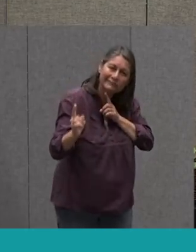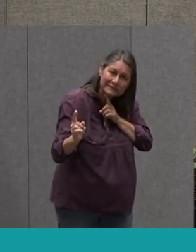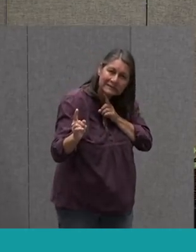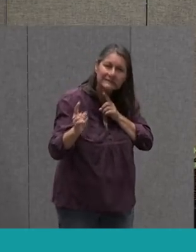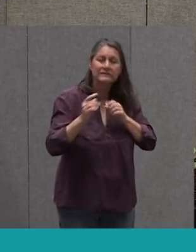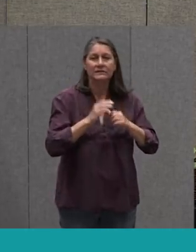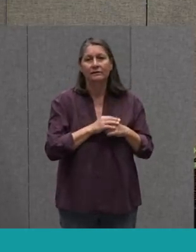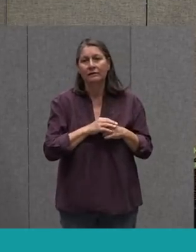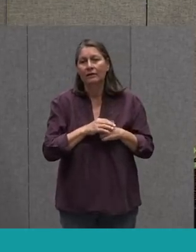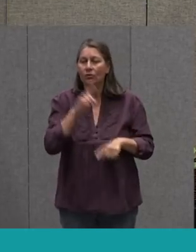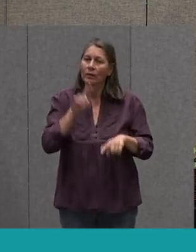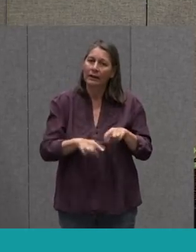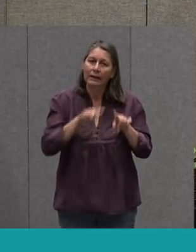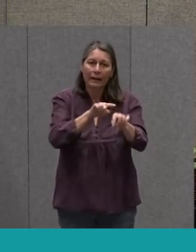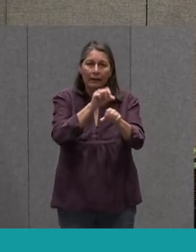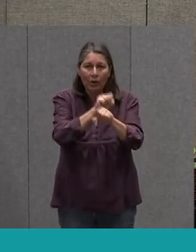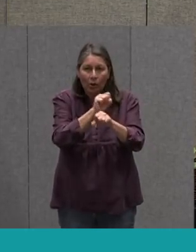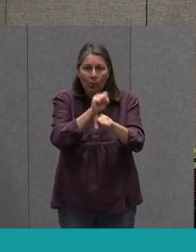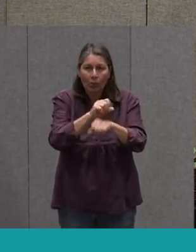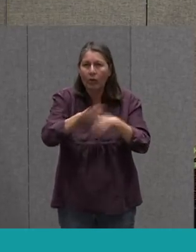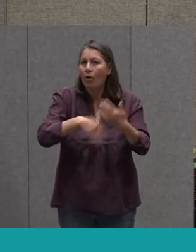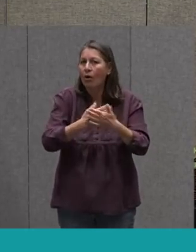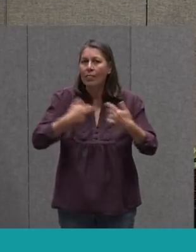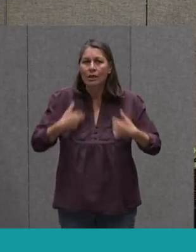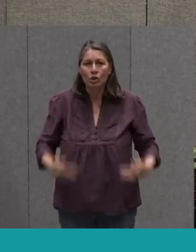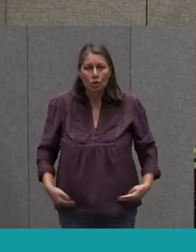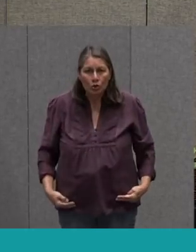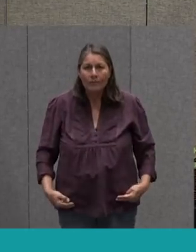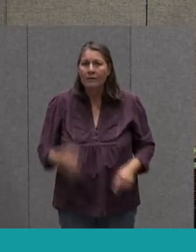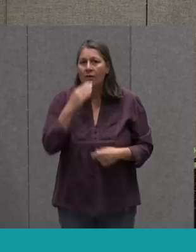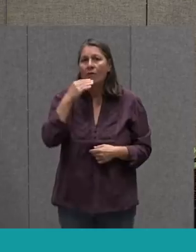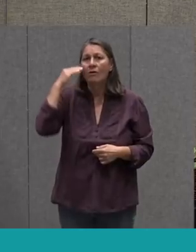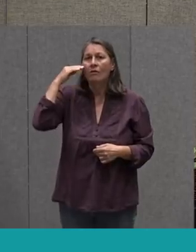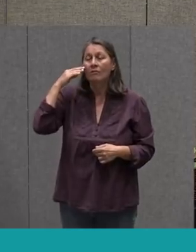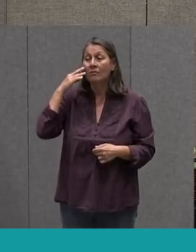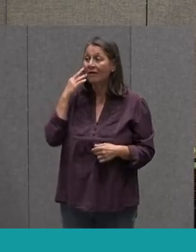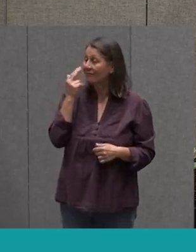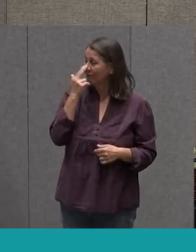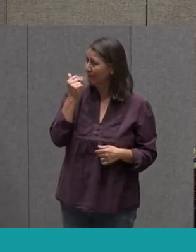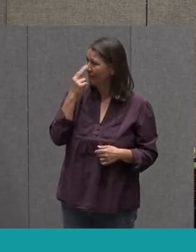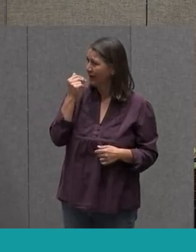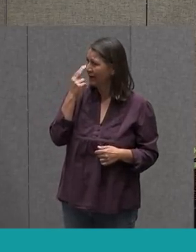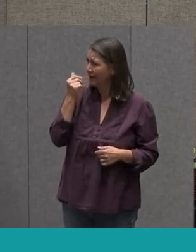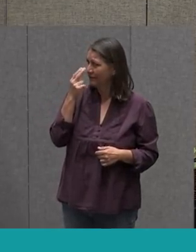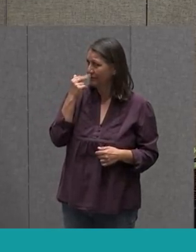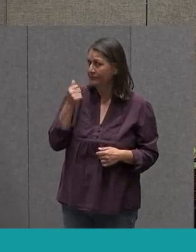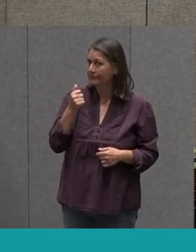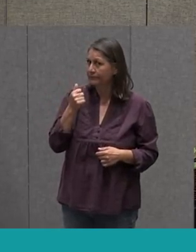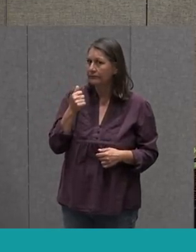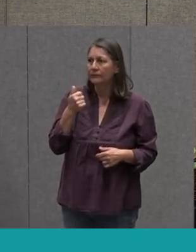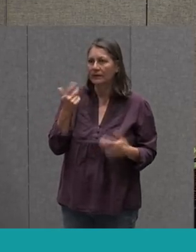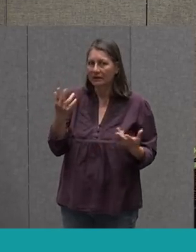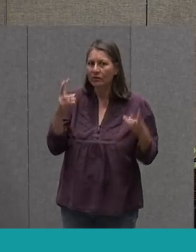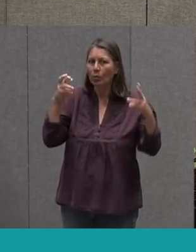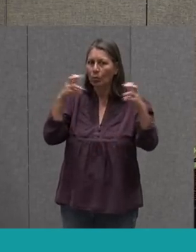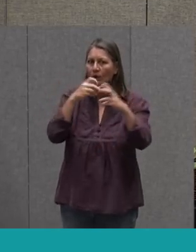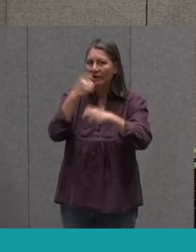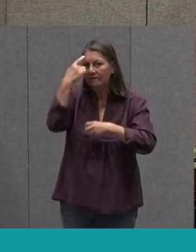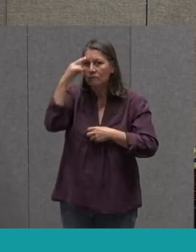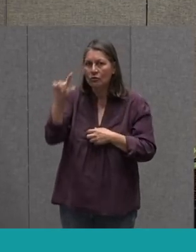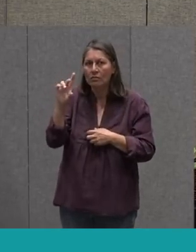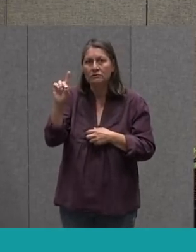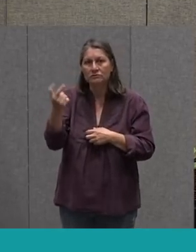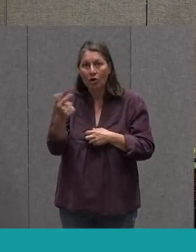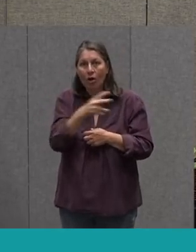Humans Are Home Kids Are Home Adults Are Home The Funniest Thing Is This Is Probably So Weird For The Dogs And